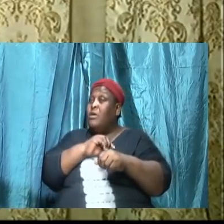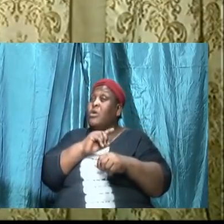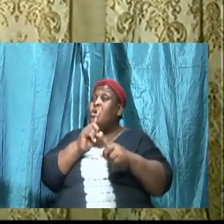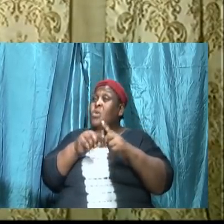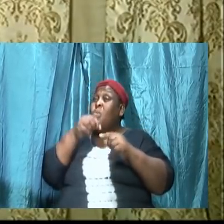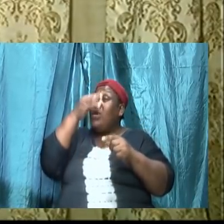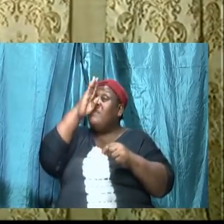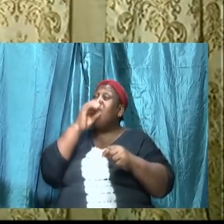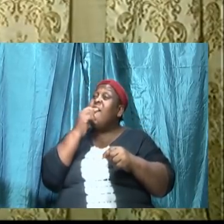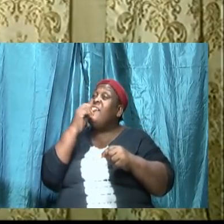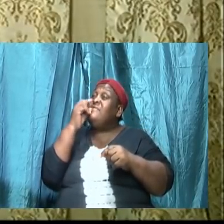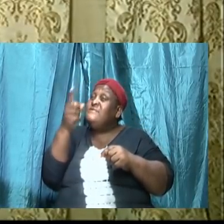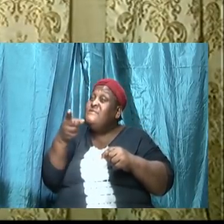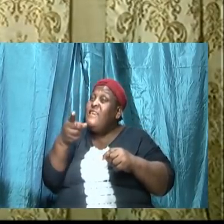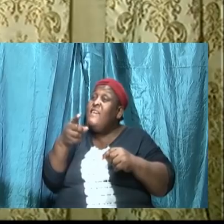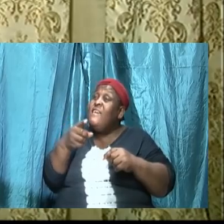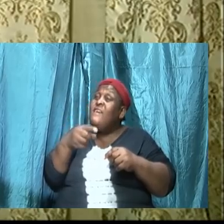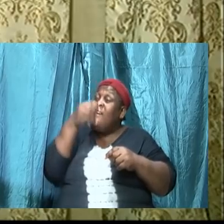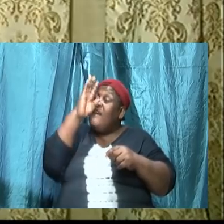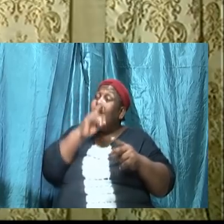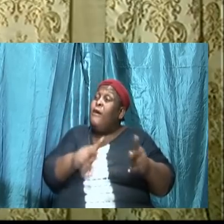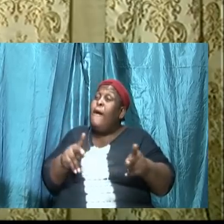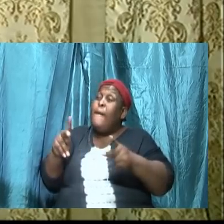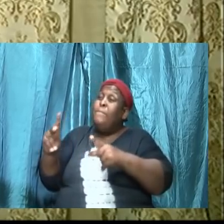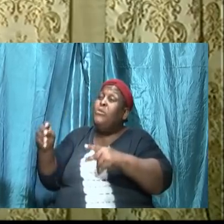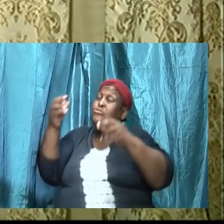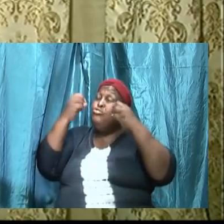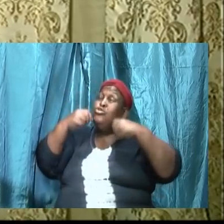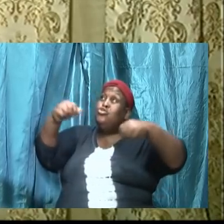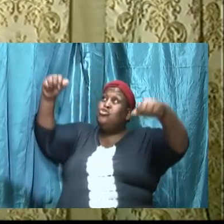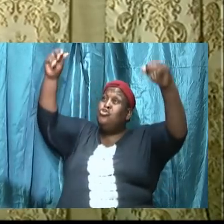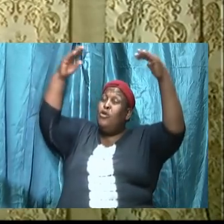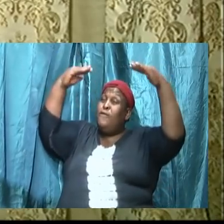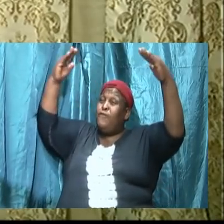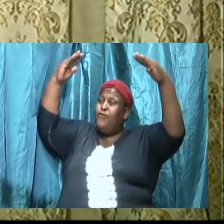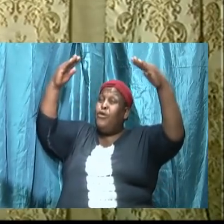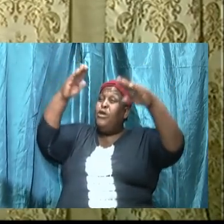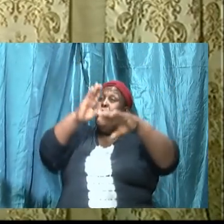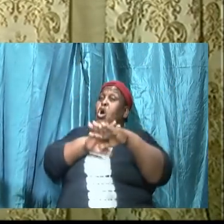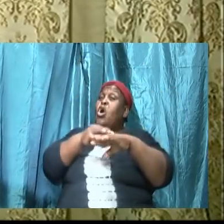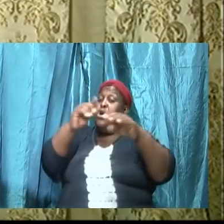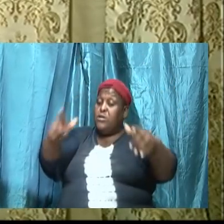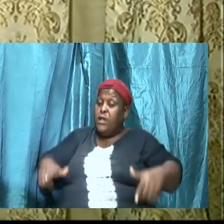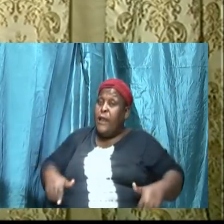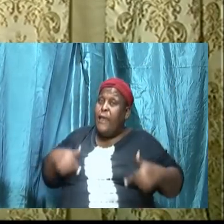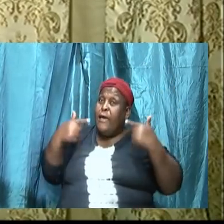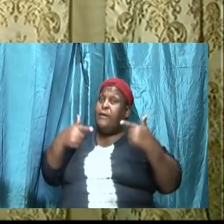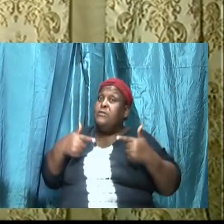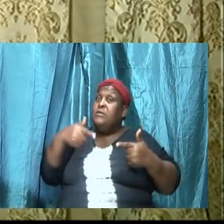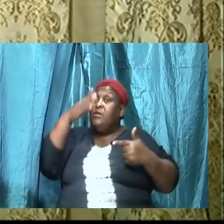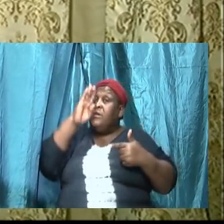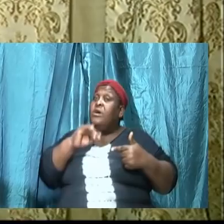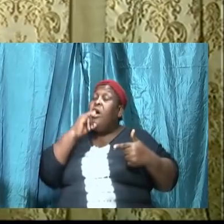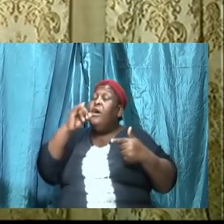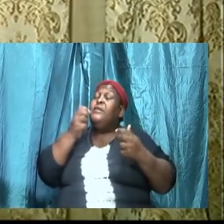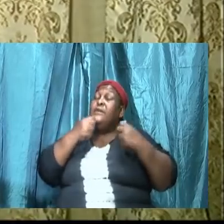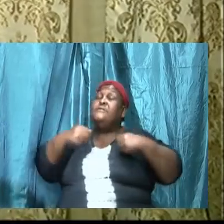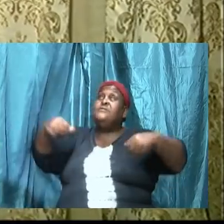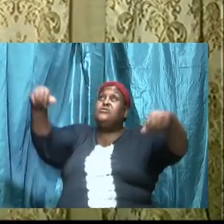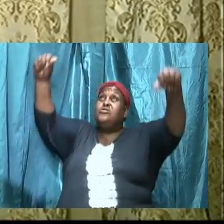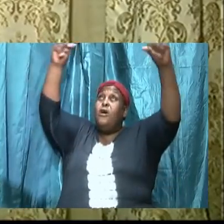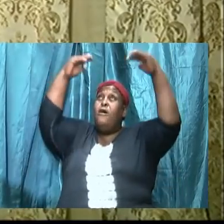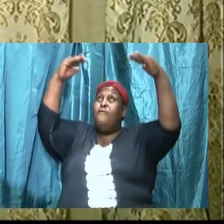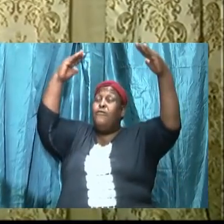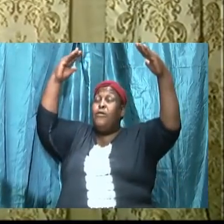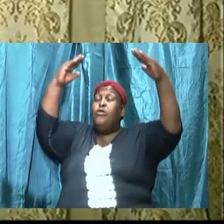puts his sovereignty, so to speak, on the line. God is sovereign. There is nobody that can direct him.